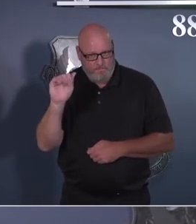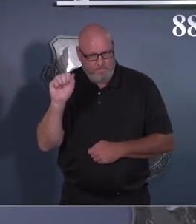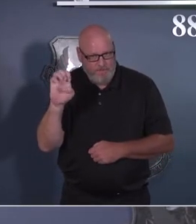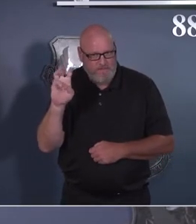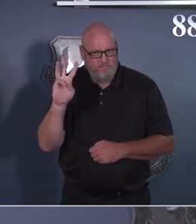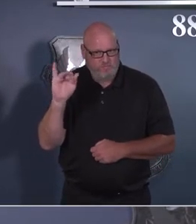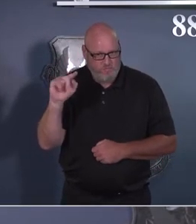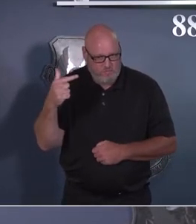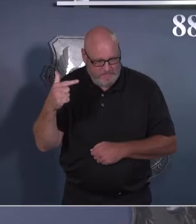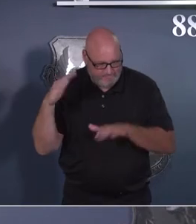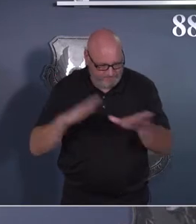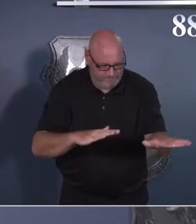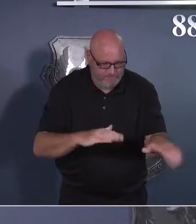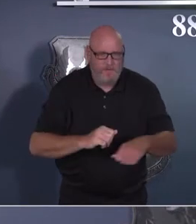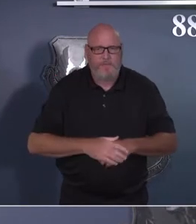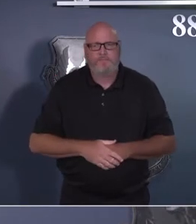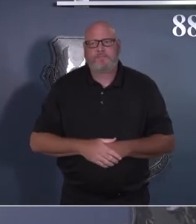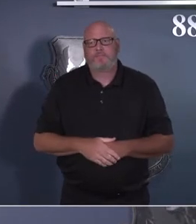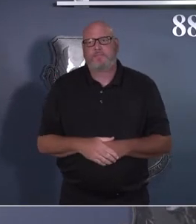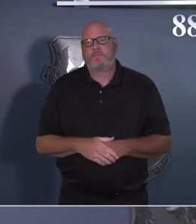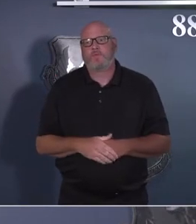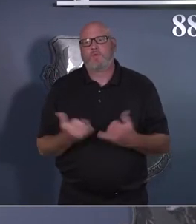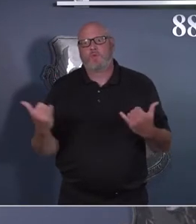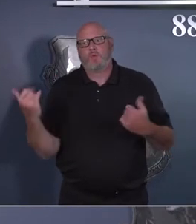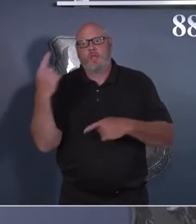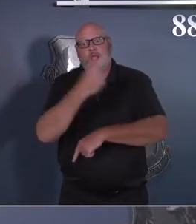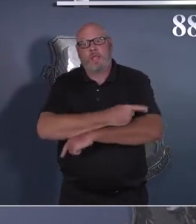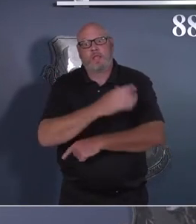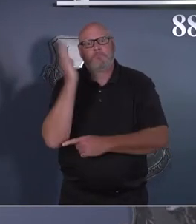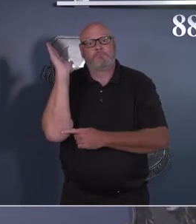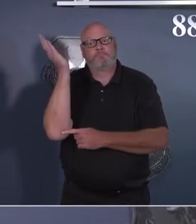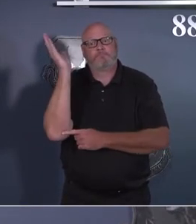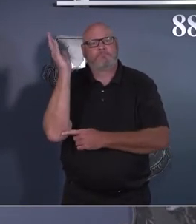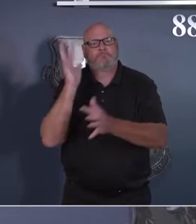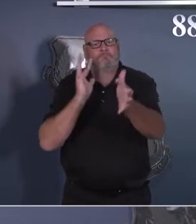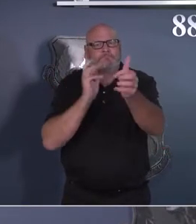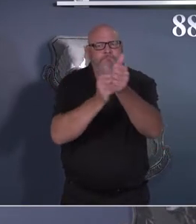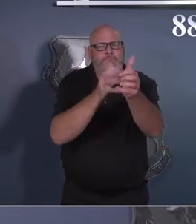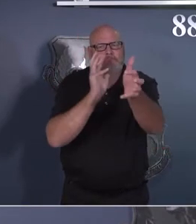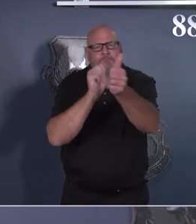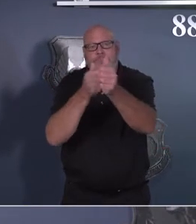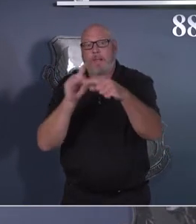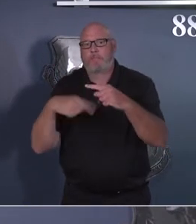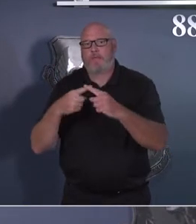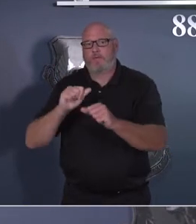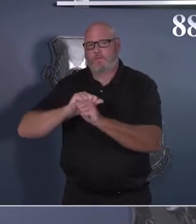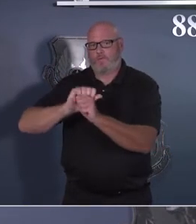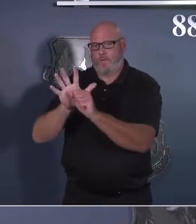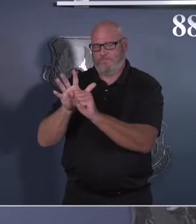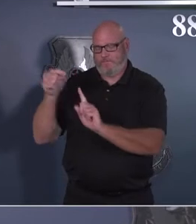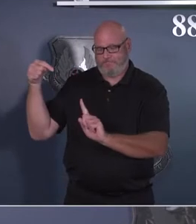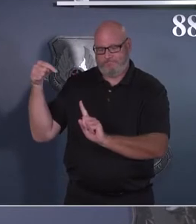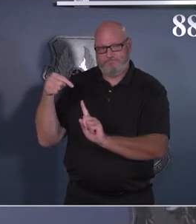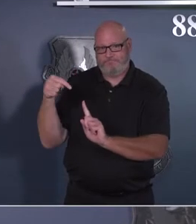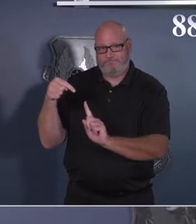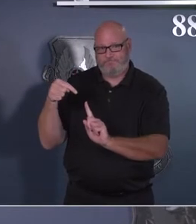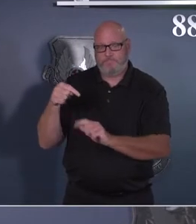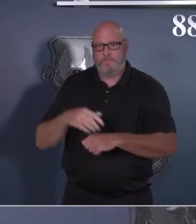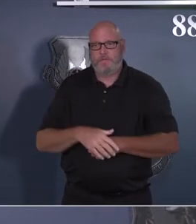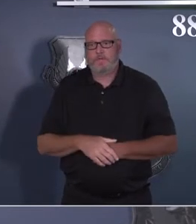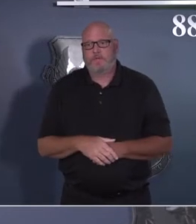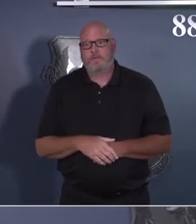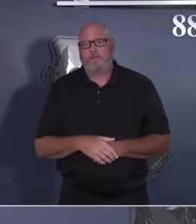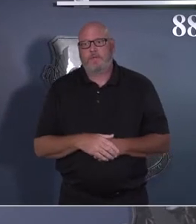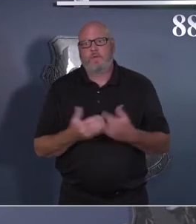we'd like to give you an update on where we are with respect to our current fight against COVID. Earlier today, I transitioned the installation to